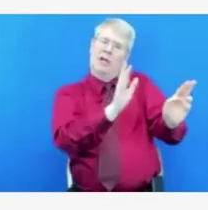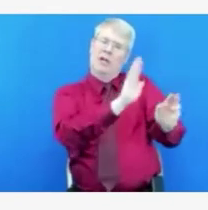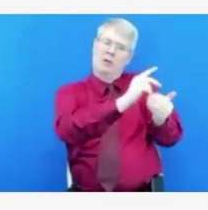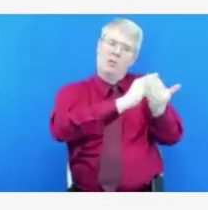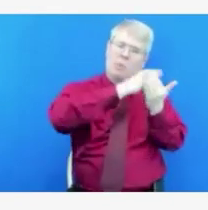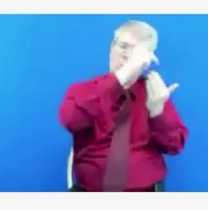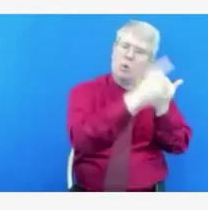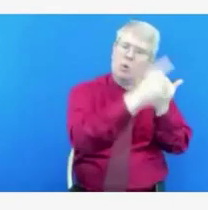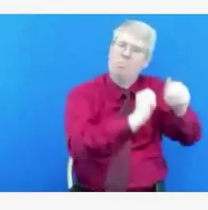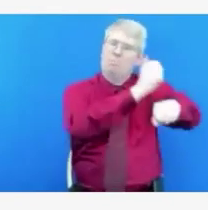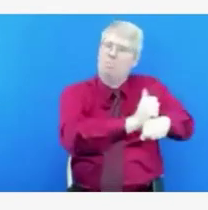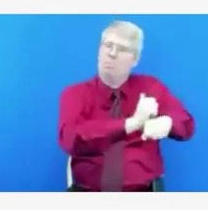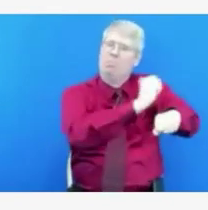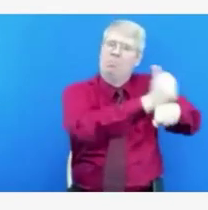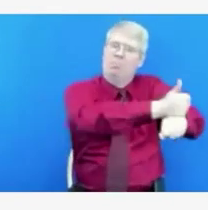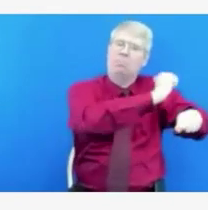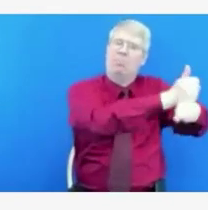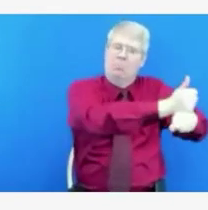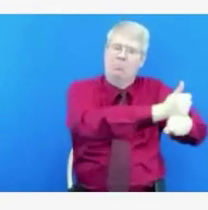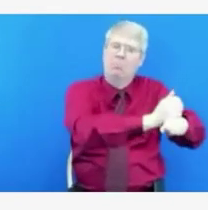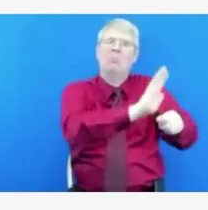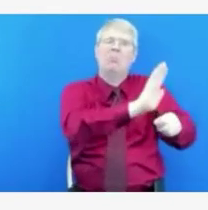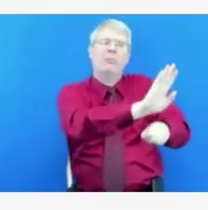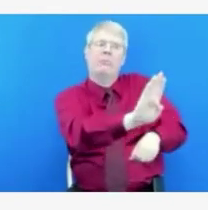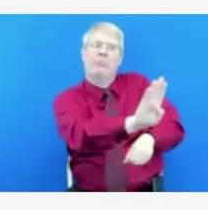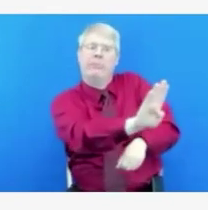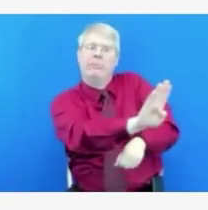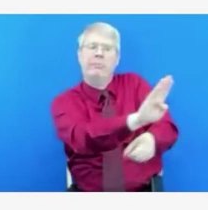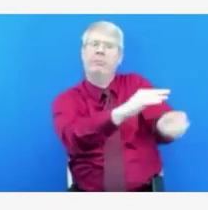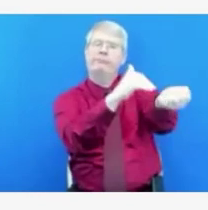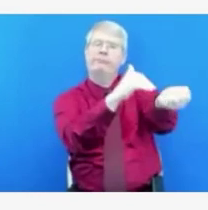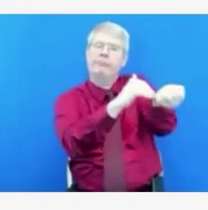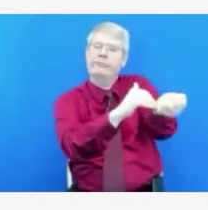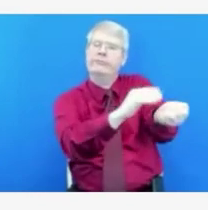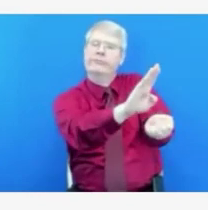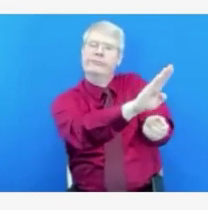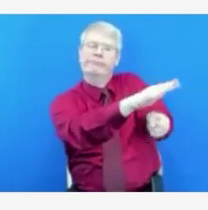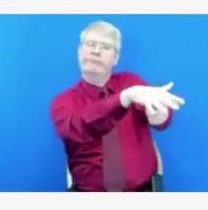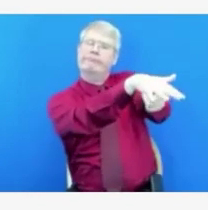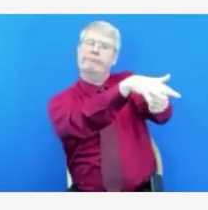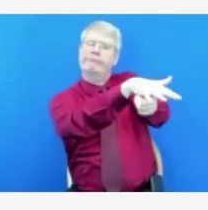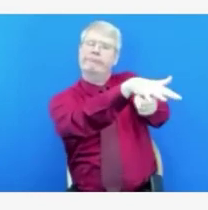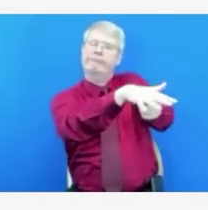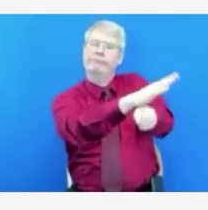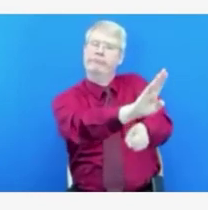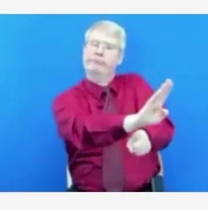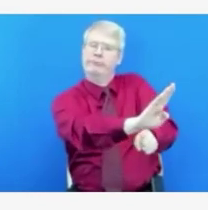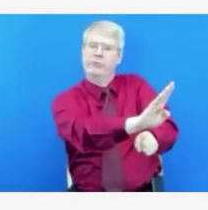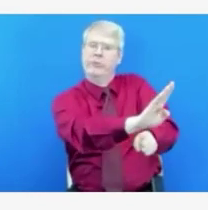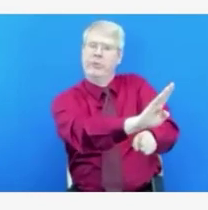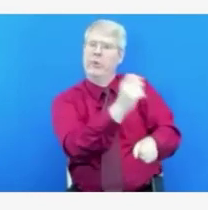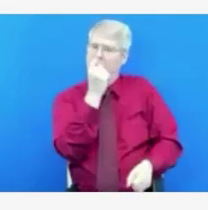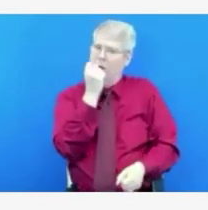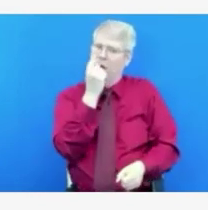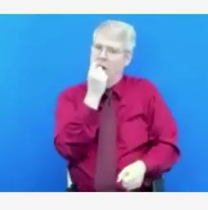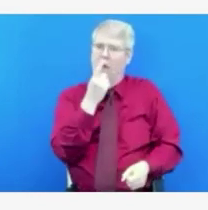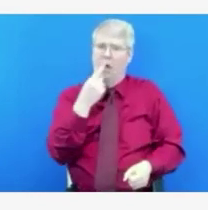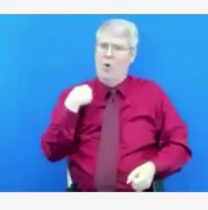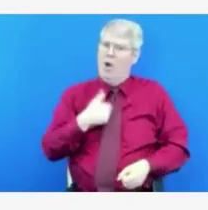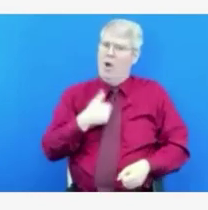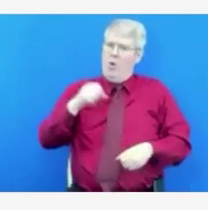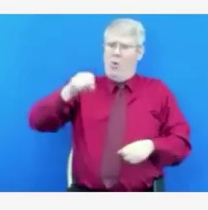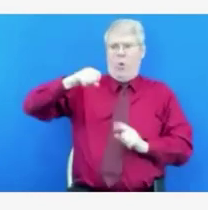to provide testing. Certainly, testing is incredibly important when we keep emphasizing the need for testing to make sure we're identifying cases quickly